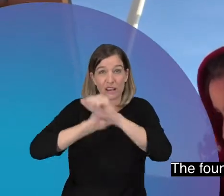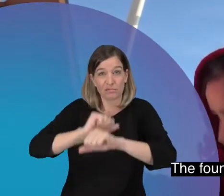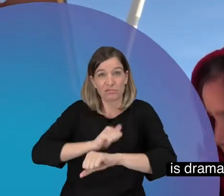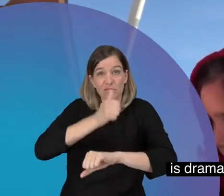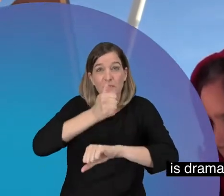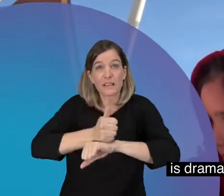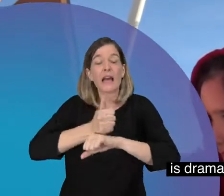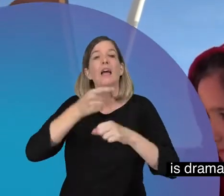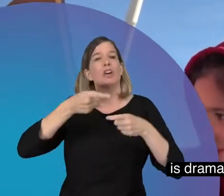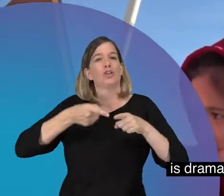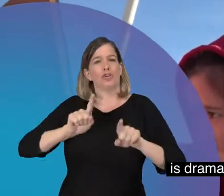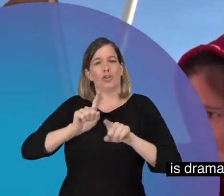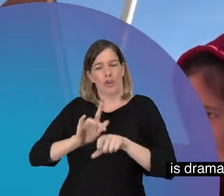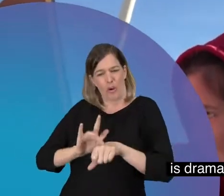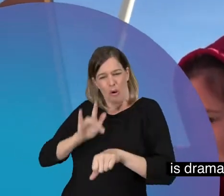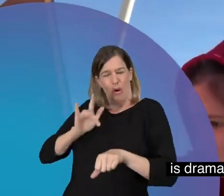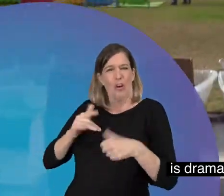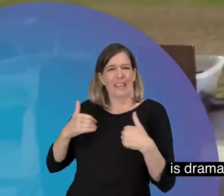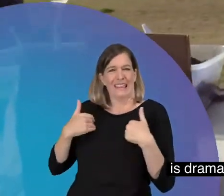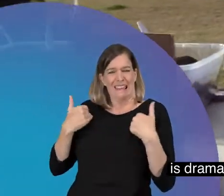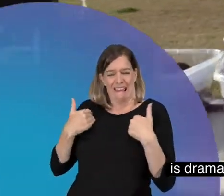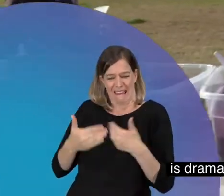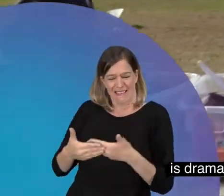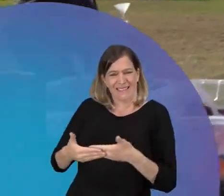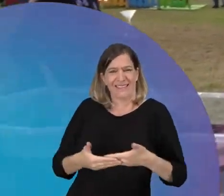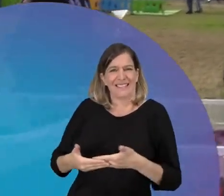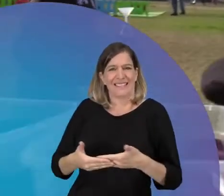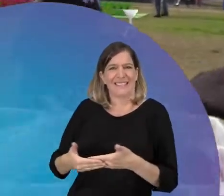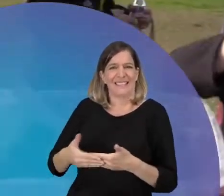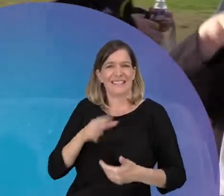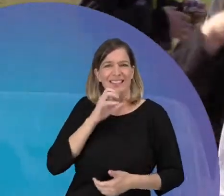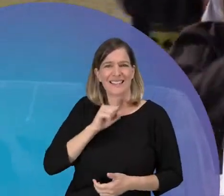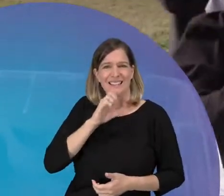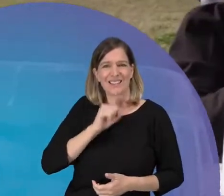what they learn is dramatically formed in their earliest years.